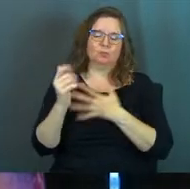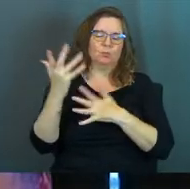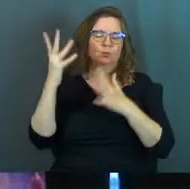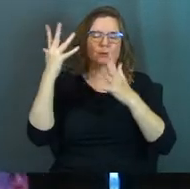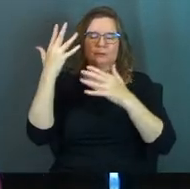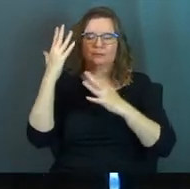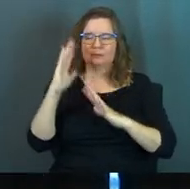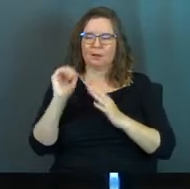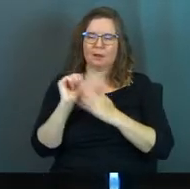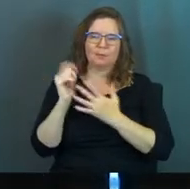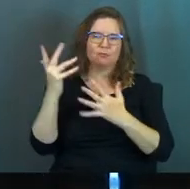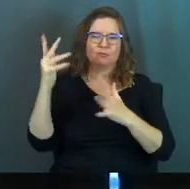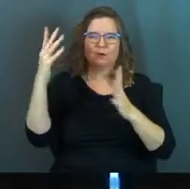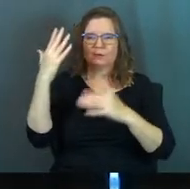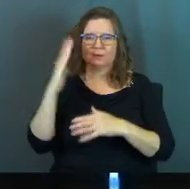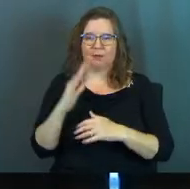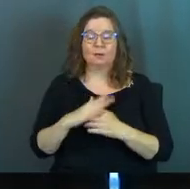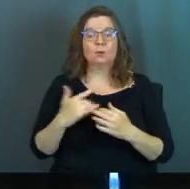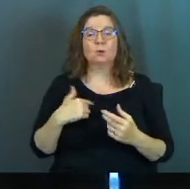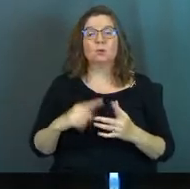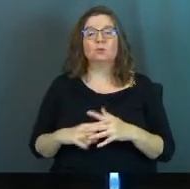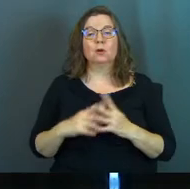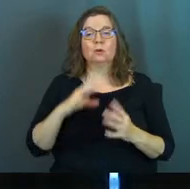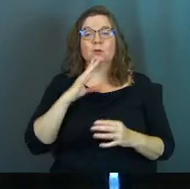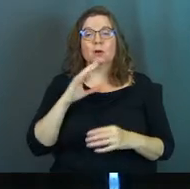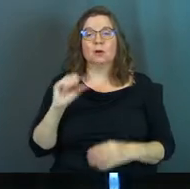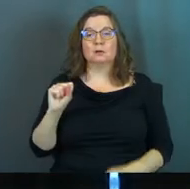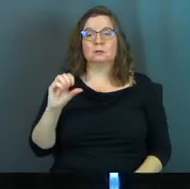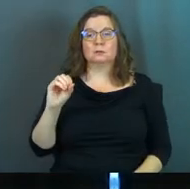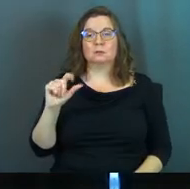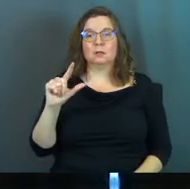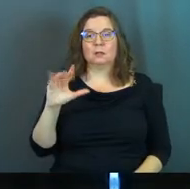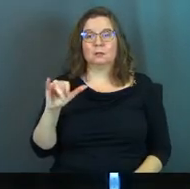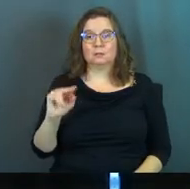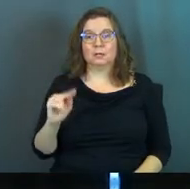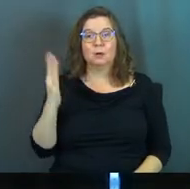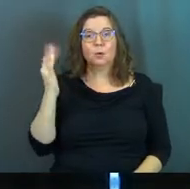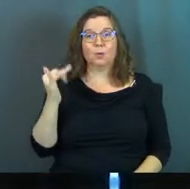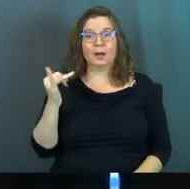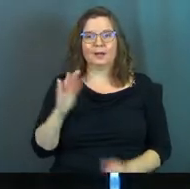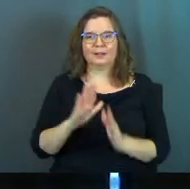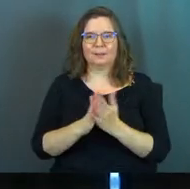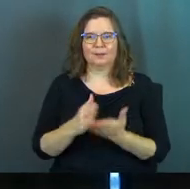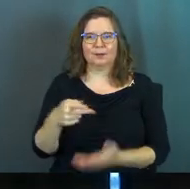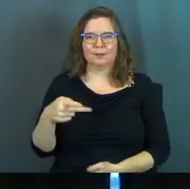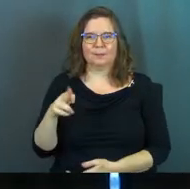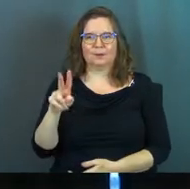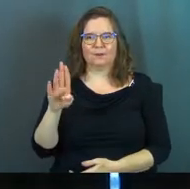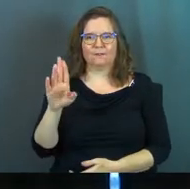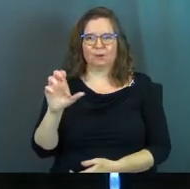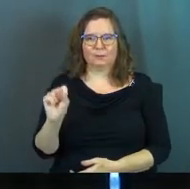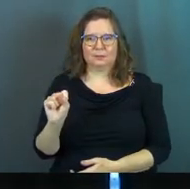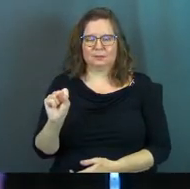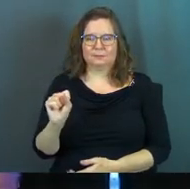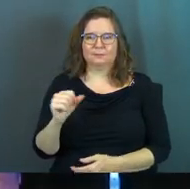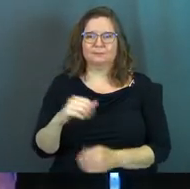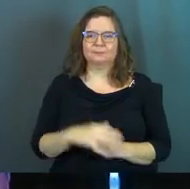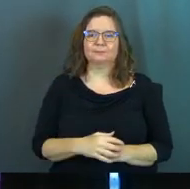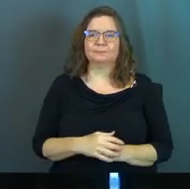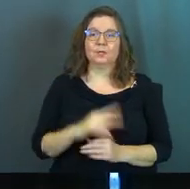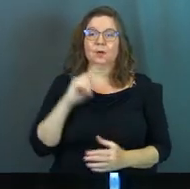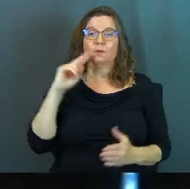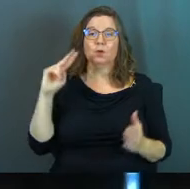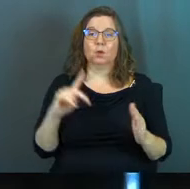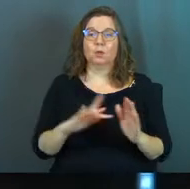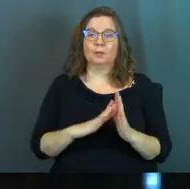God. Praise God. So we're gonna start talking about Solomon because we're in the book of Proverbs. So if you would, go to your Bibles. However you've got your